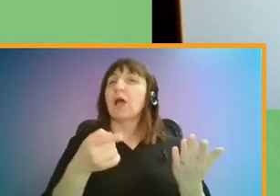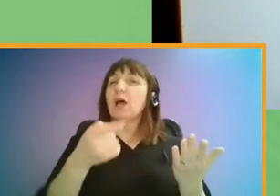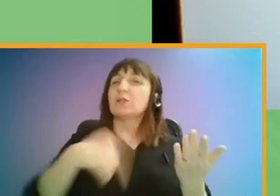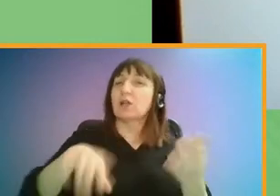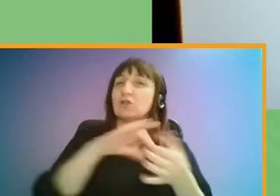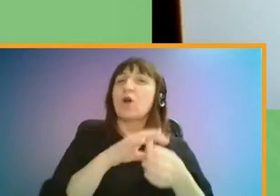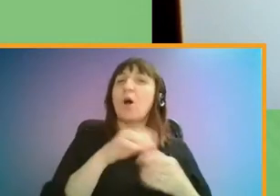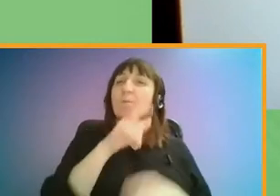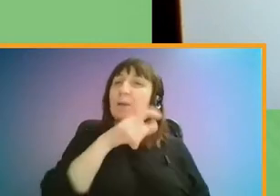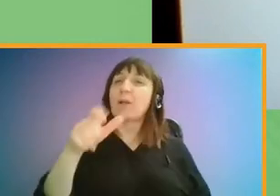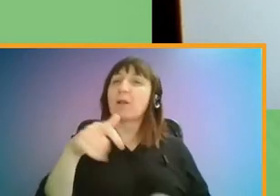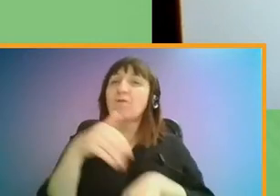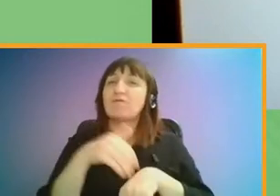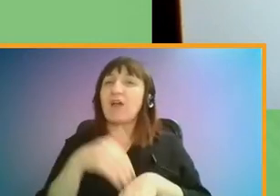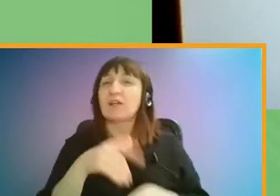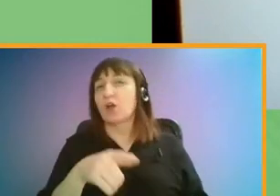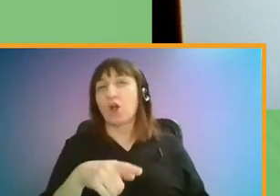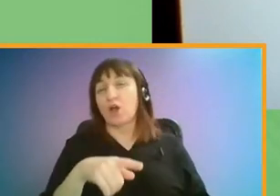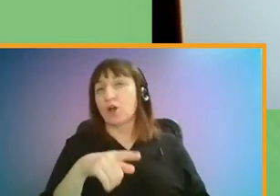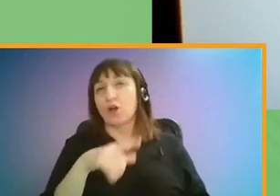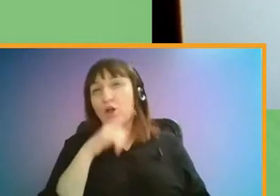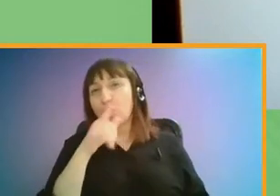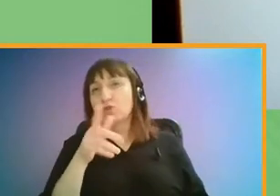on people that don't contribute to the problem.